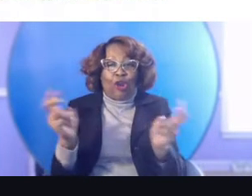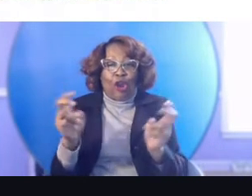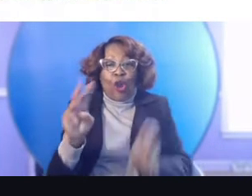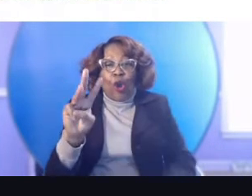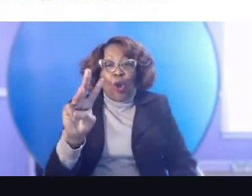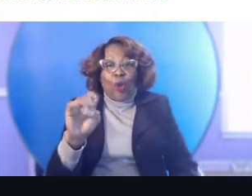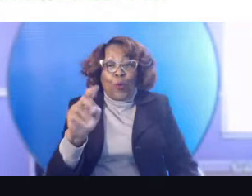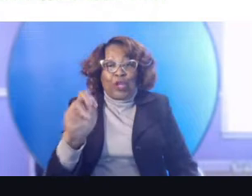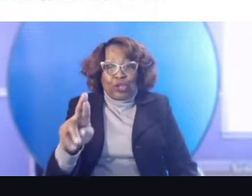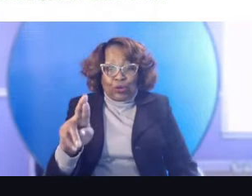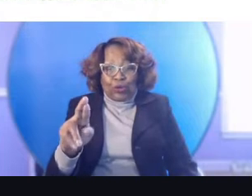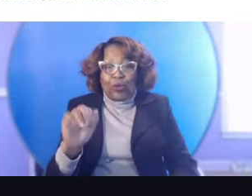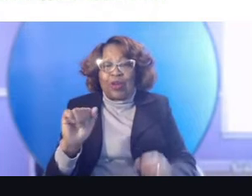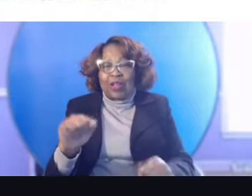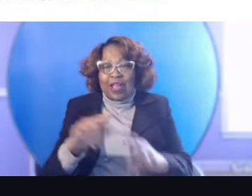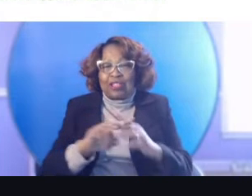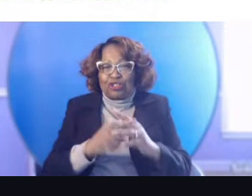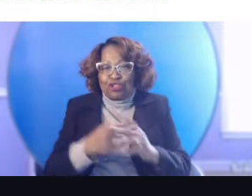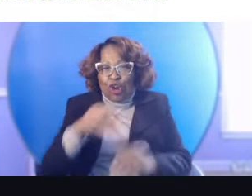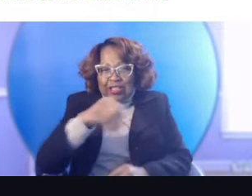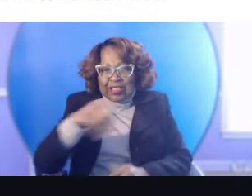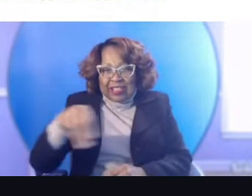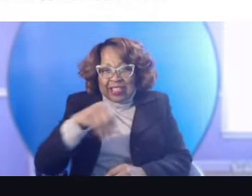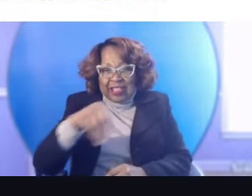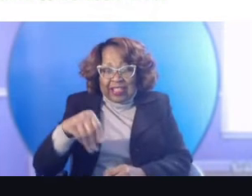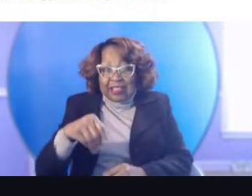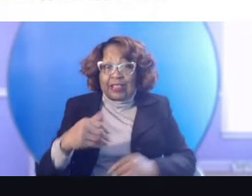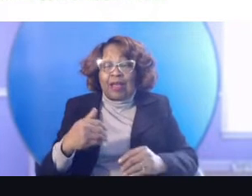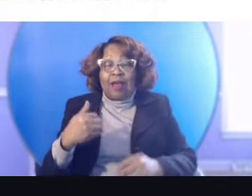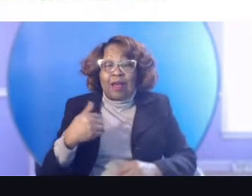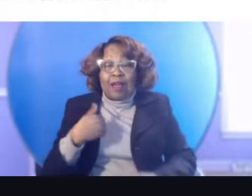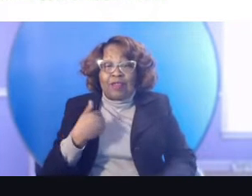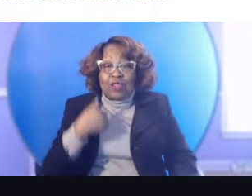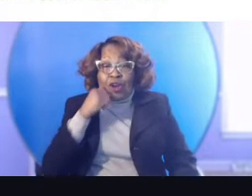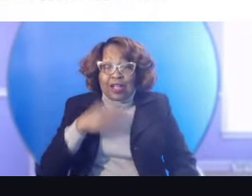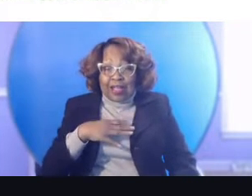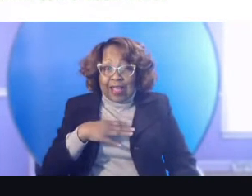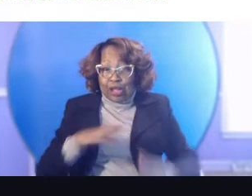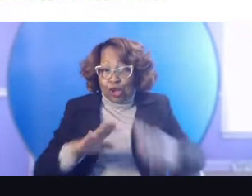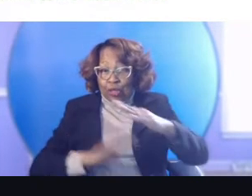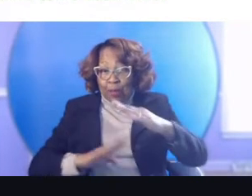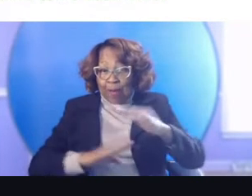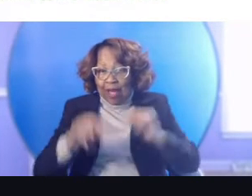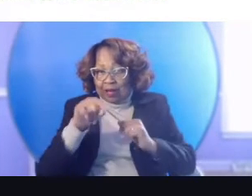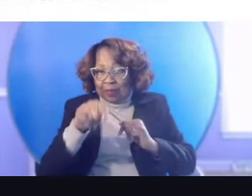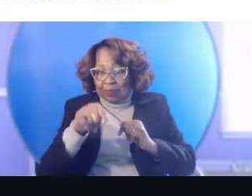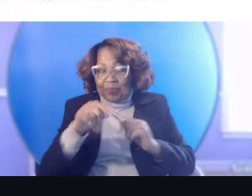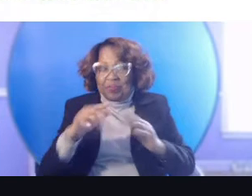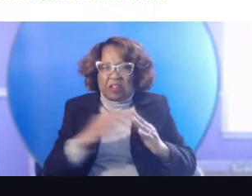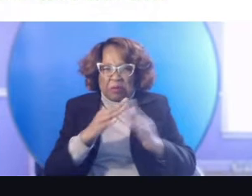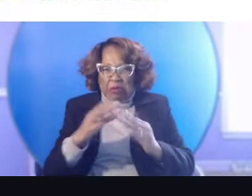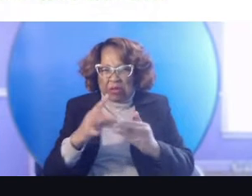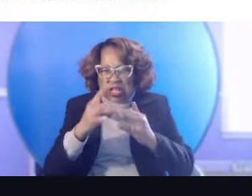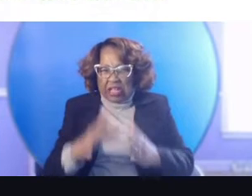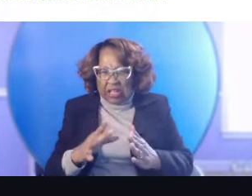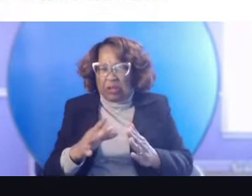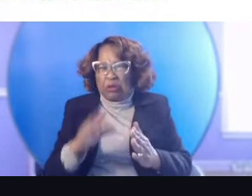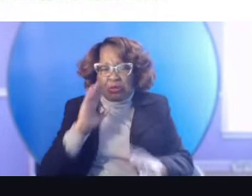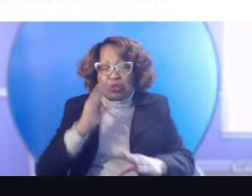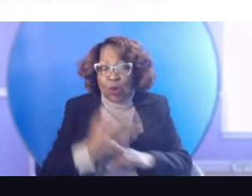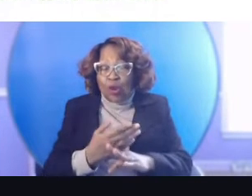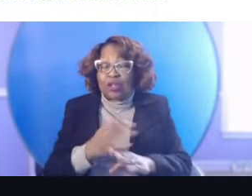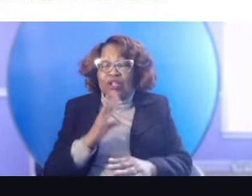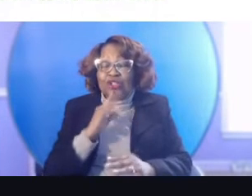start seeds as well. And then the young lady on the bottom is one of our community members daughters. And she talked about mental health when it comes to,